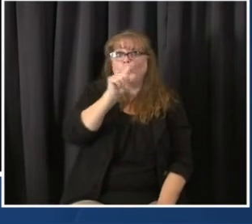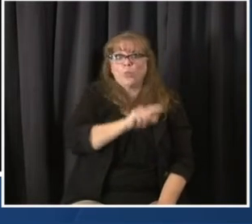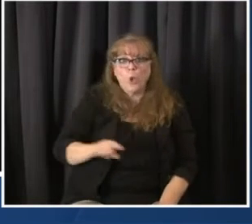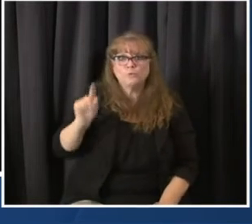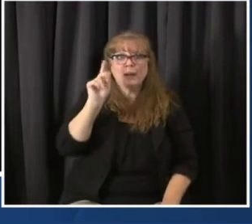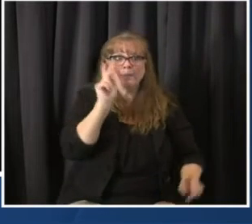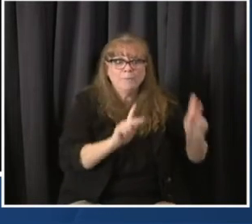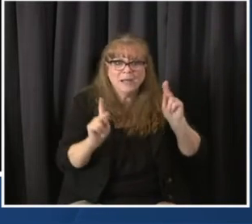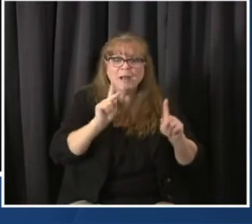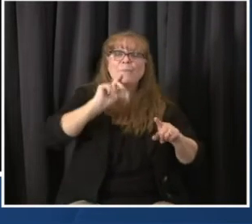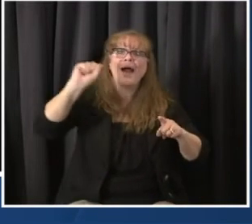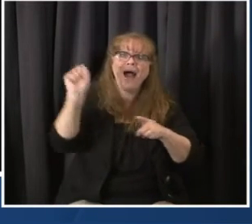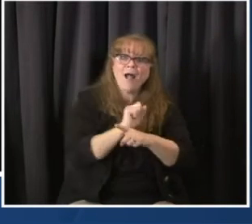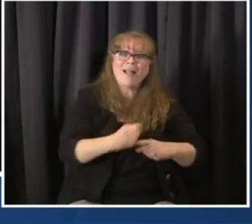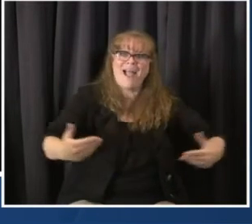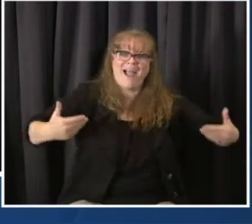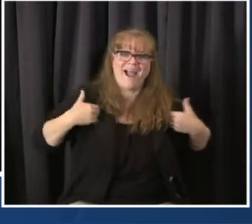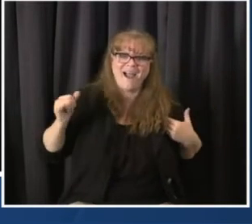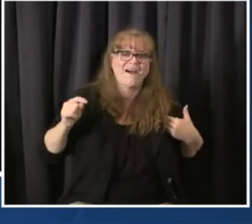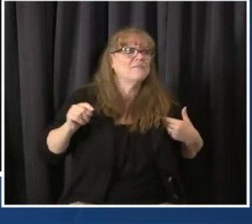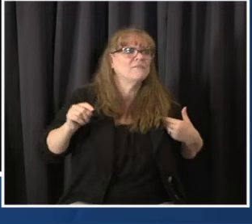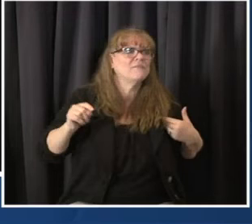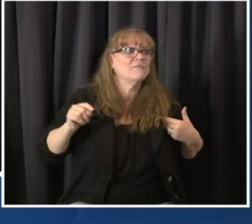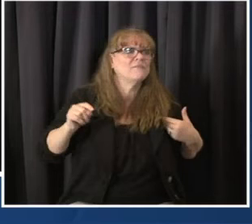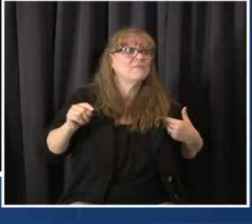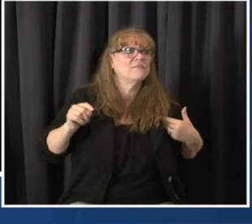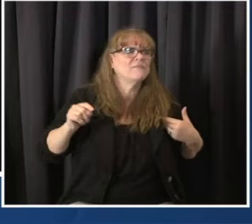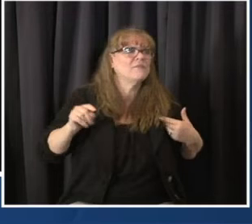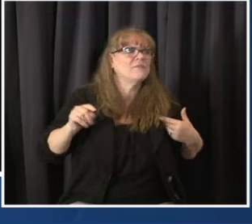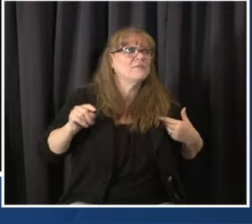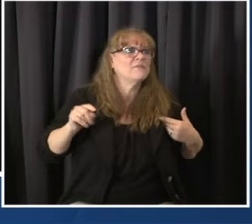was the deadliest day of the...